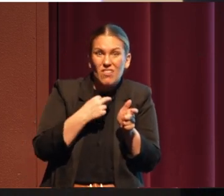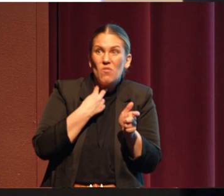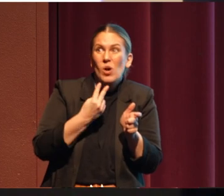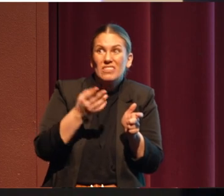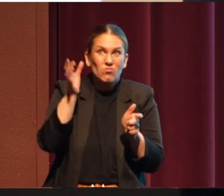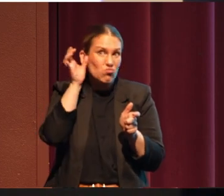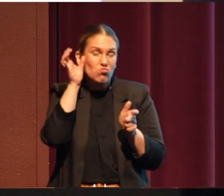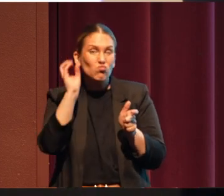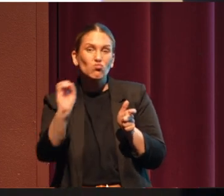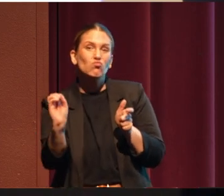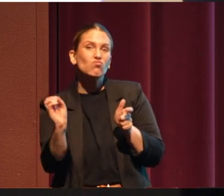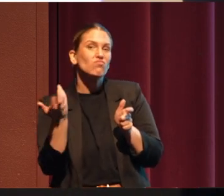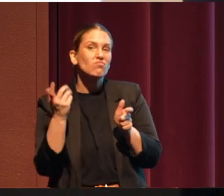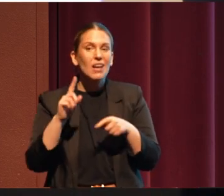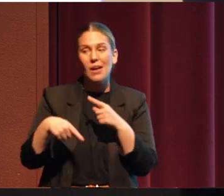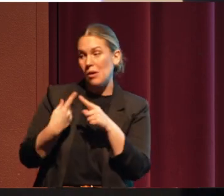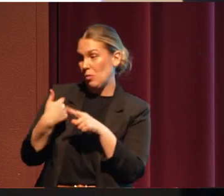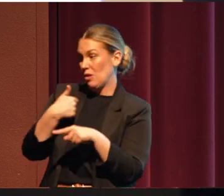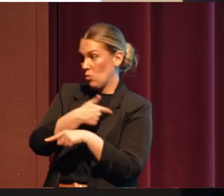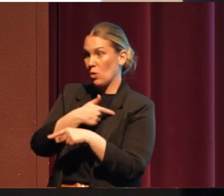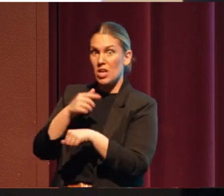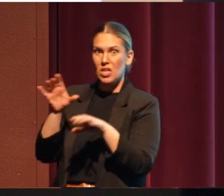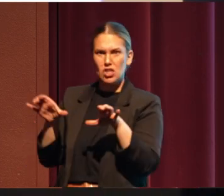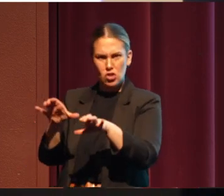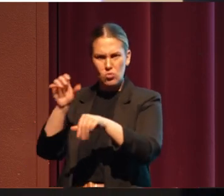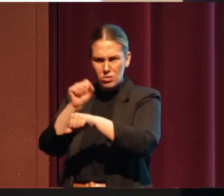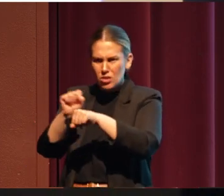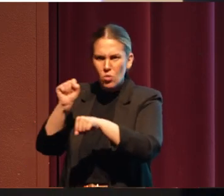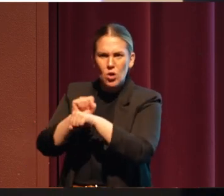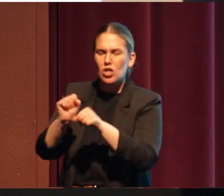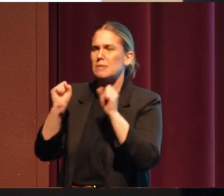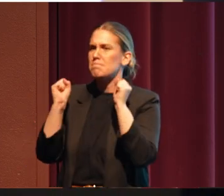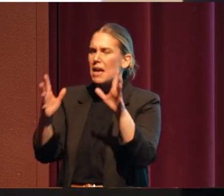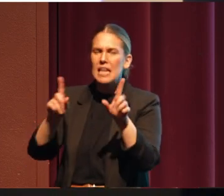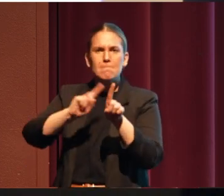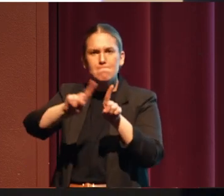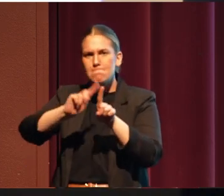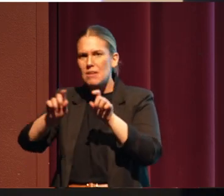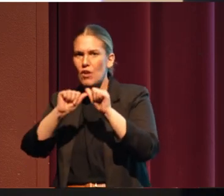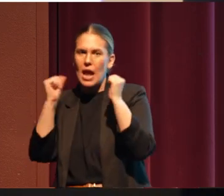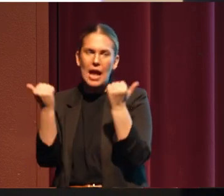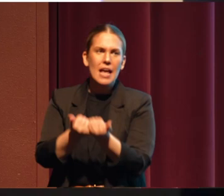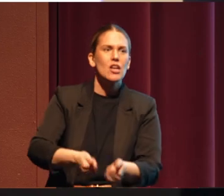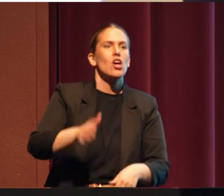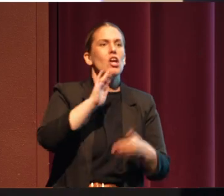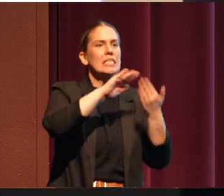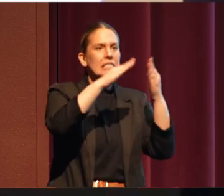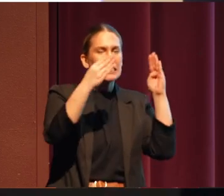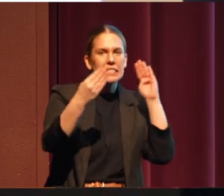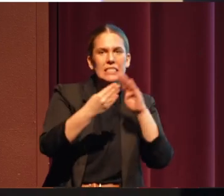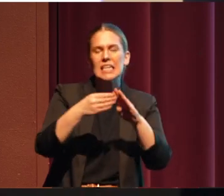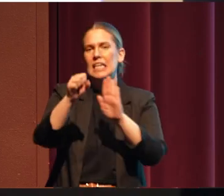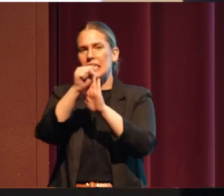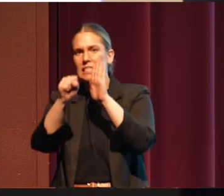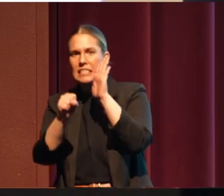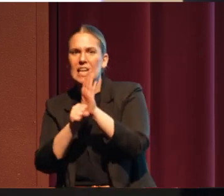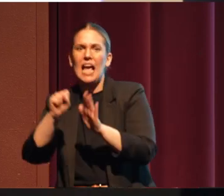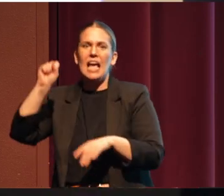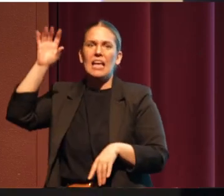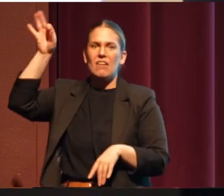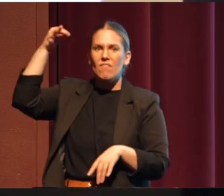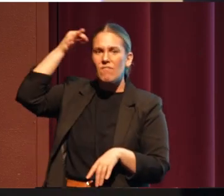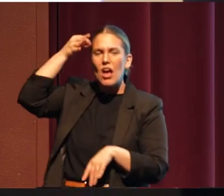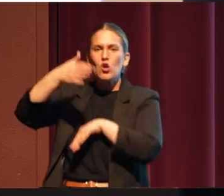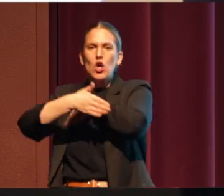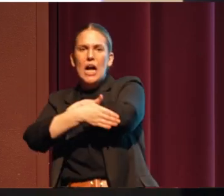when we do work, it is often multi-agencies. You have your city, your state, your federal, your county governments,